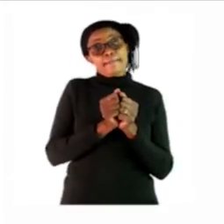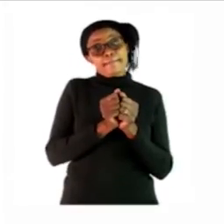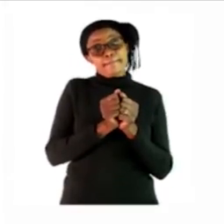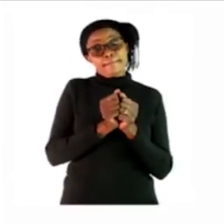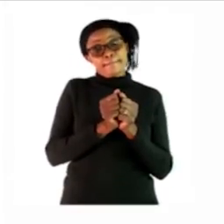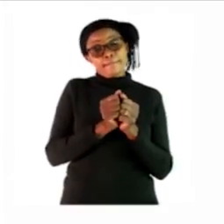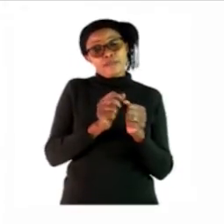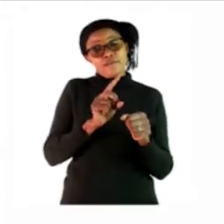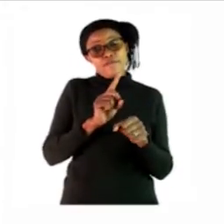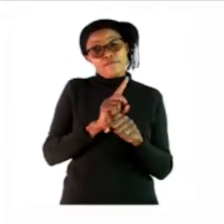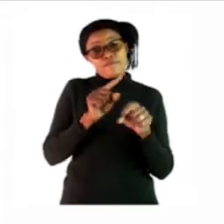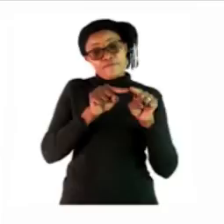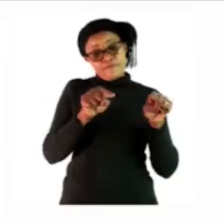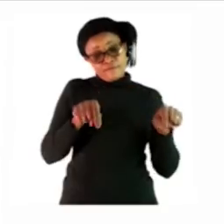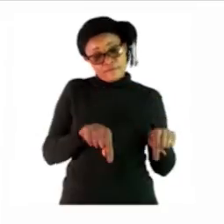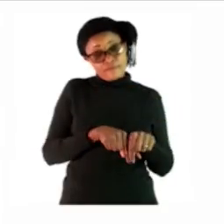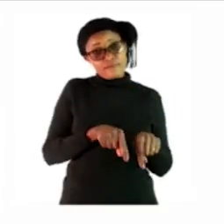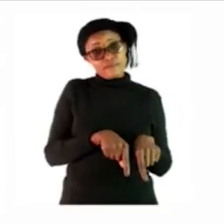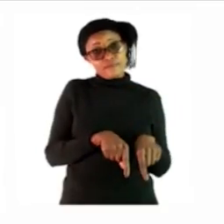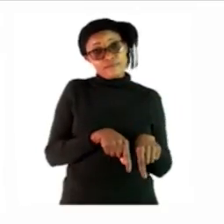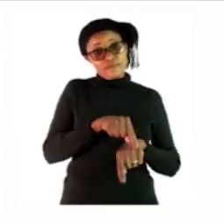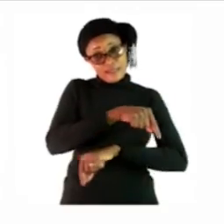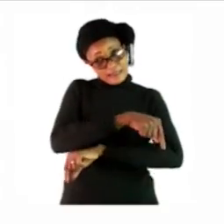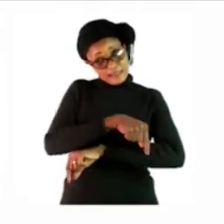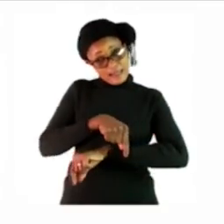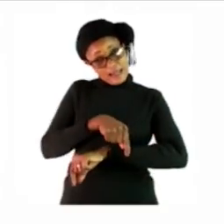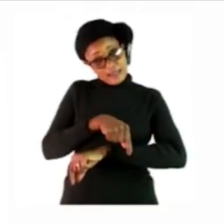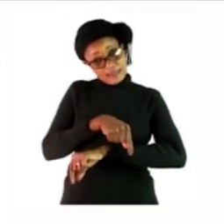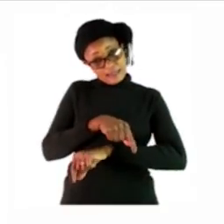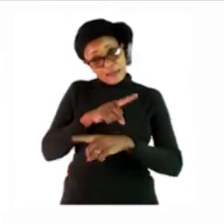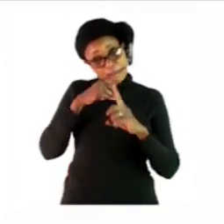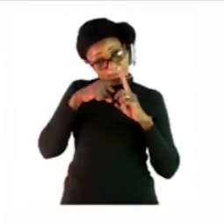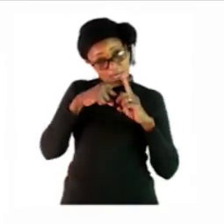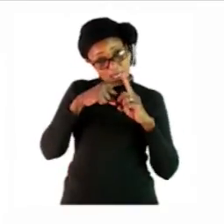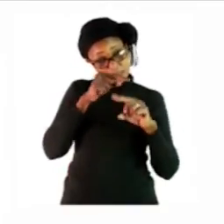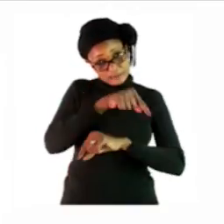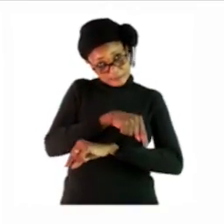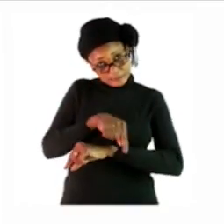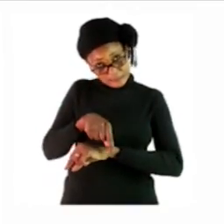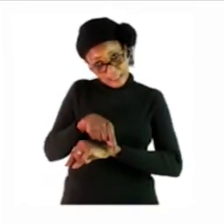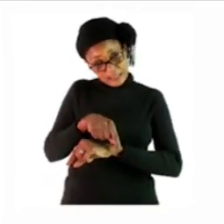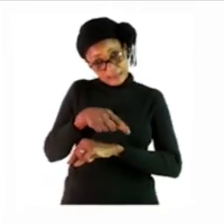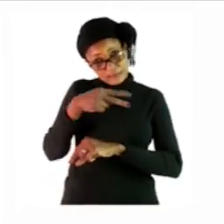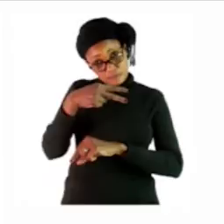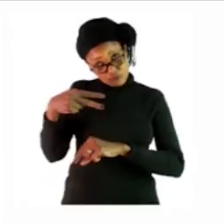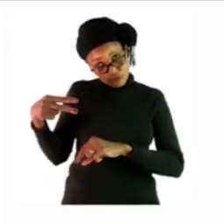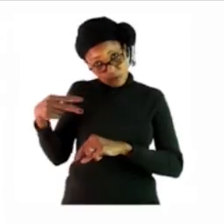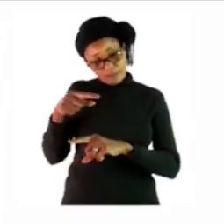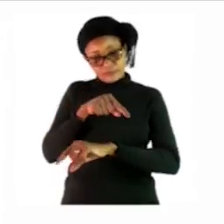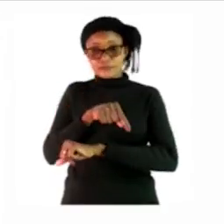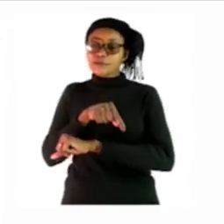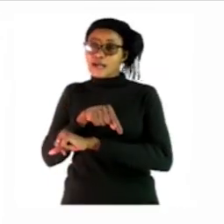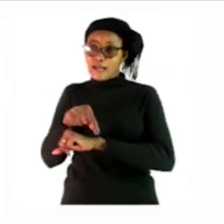can you see there's a line plus a line equals a